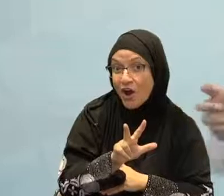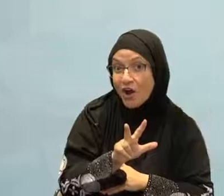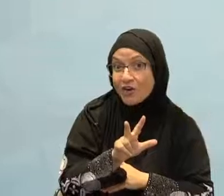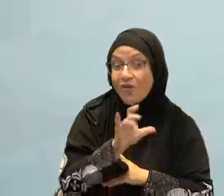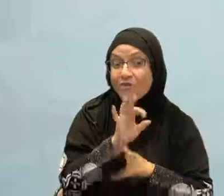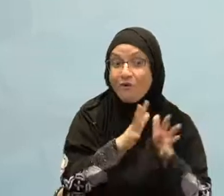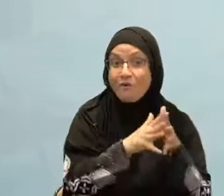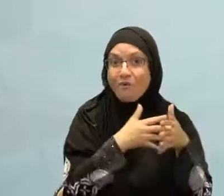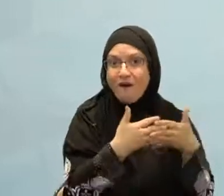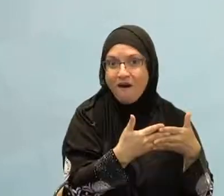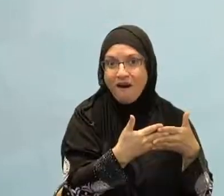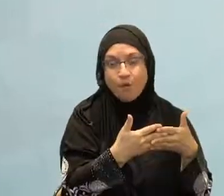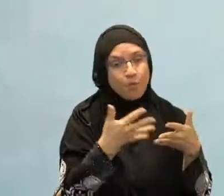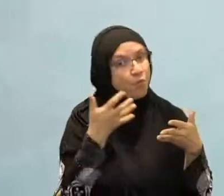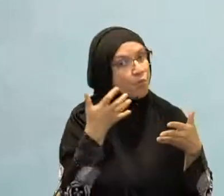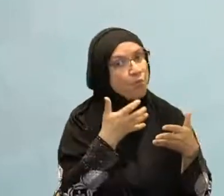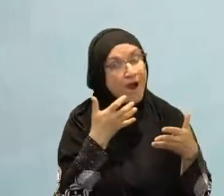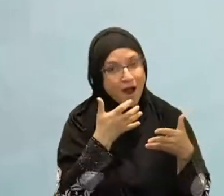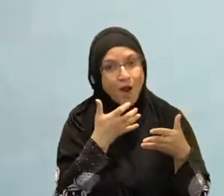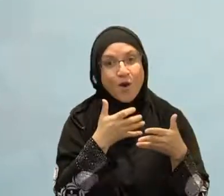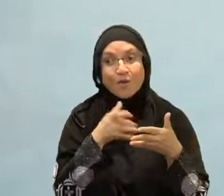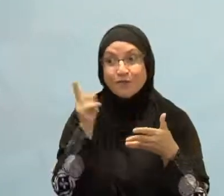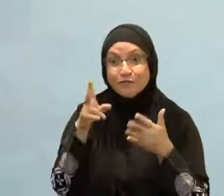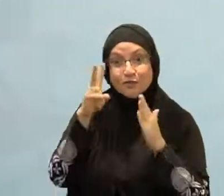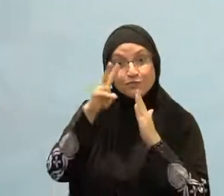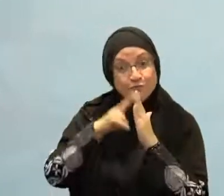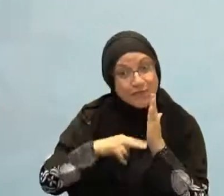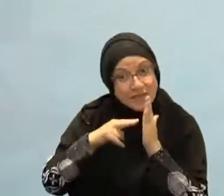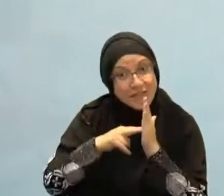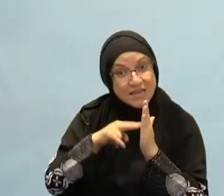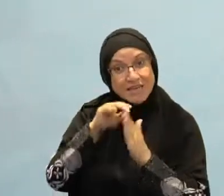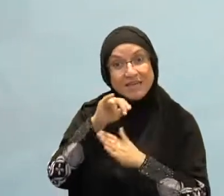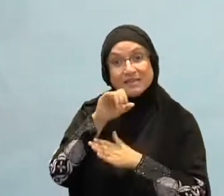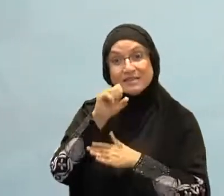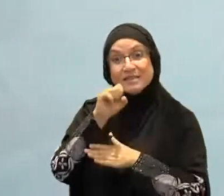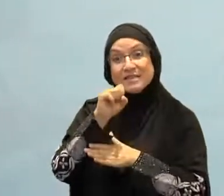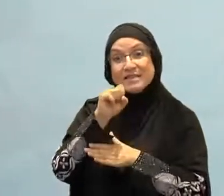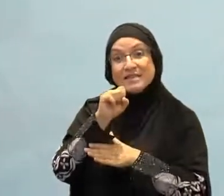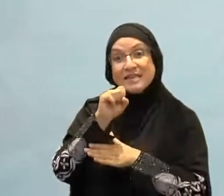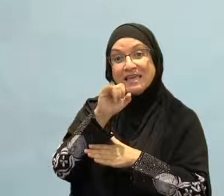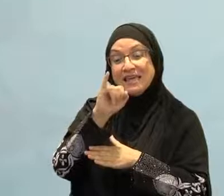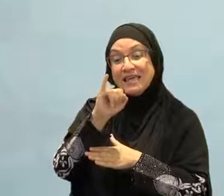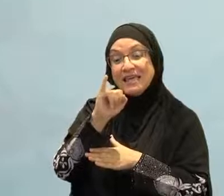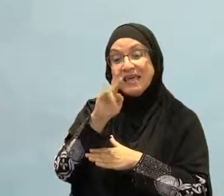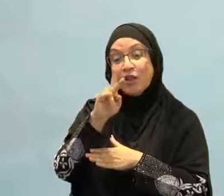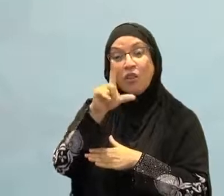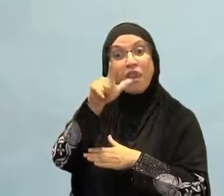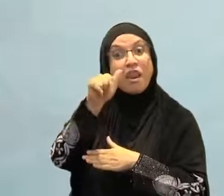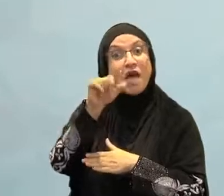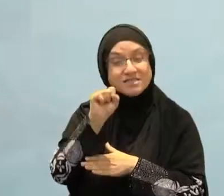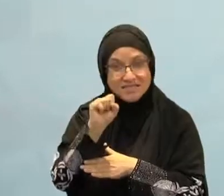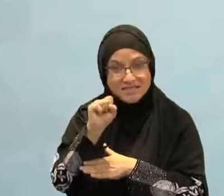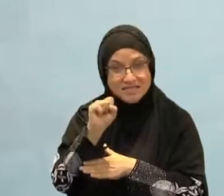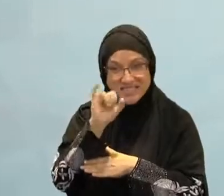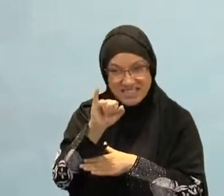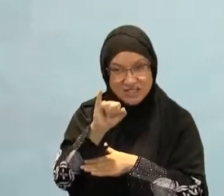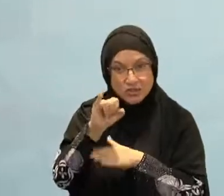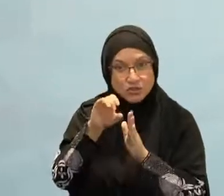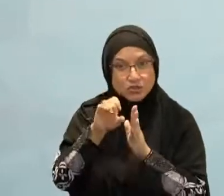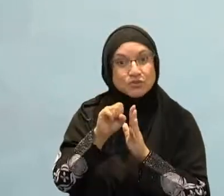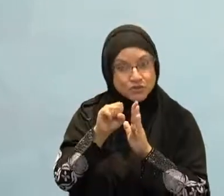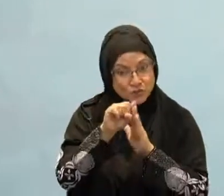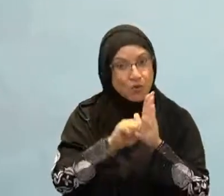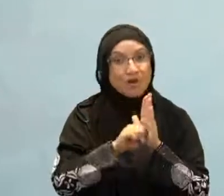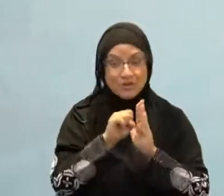exceedingly pious, but it's a way to Allah subhanahu wa ta'ala that cannot be replaced by any other way. And inshaAllah ta'ala, those who are